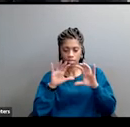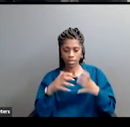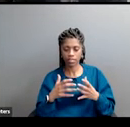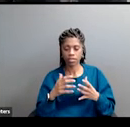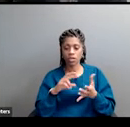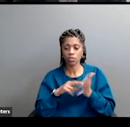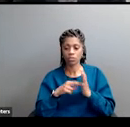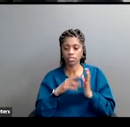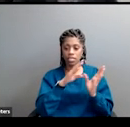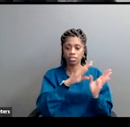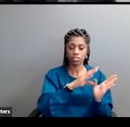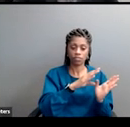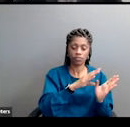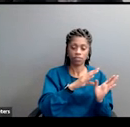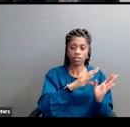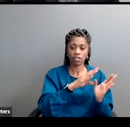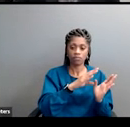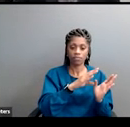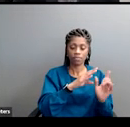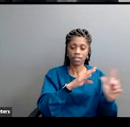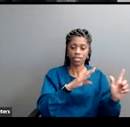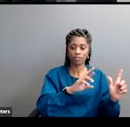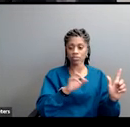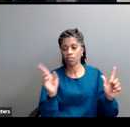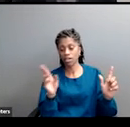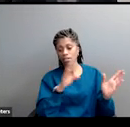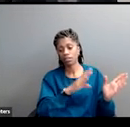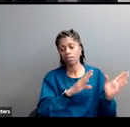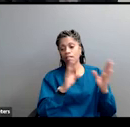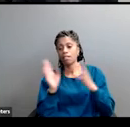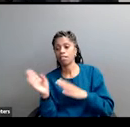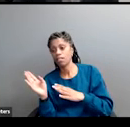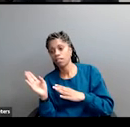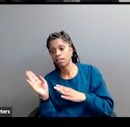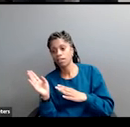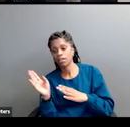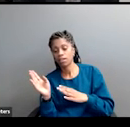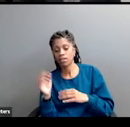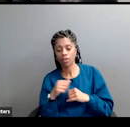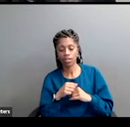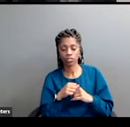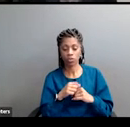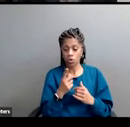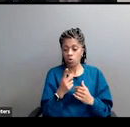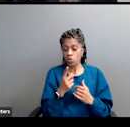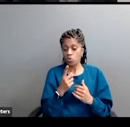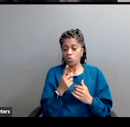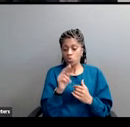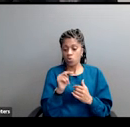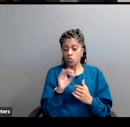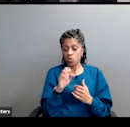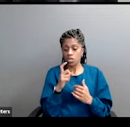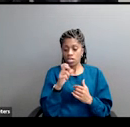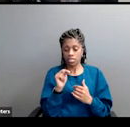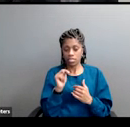party to another, shifting them from the party of the New Deal to the party of big business. So Nixon, beginning in